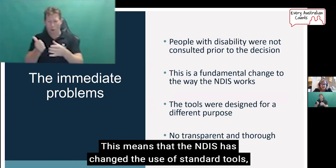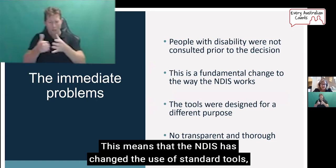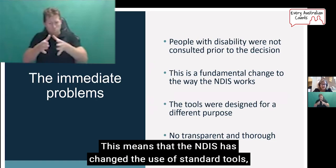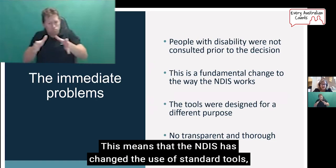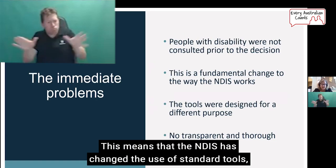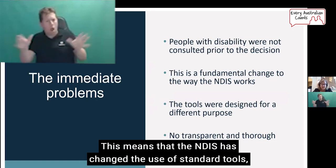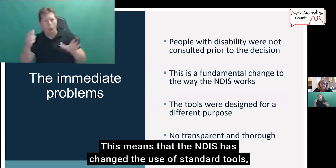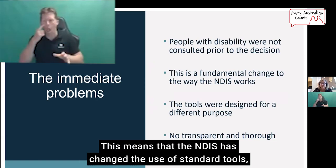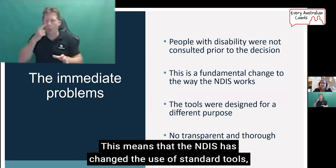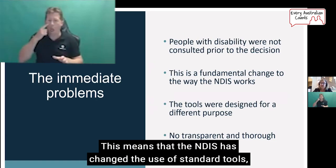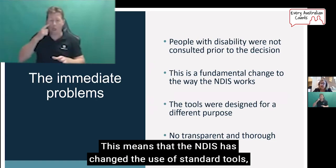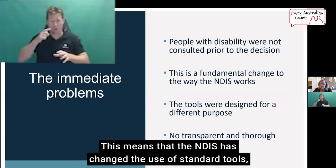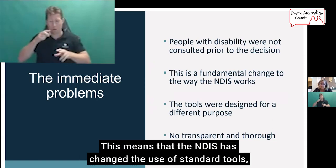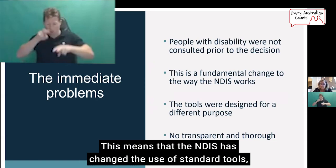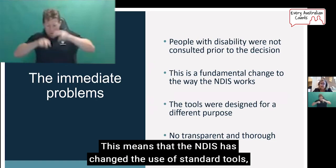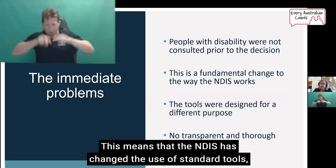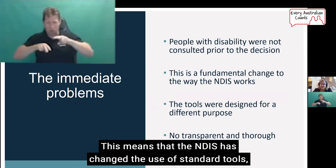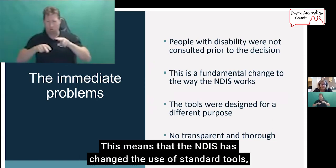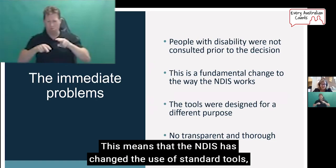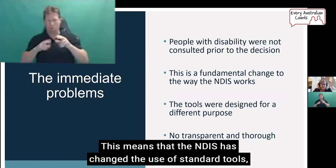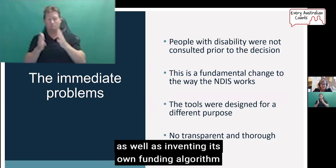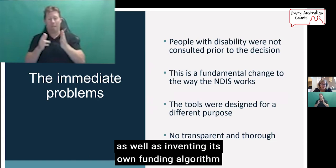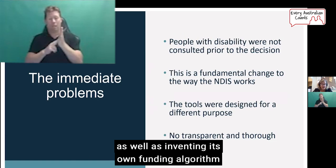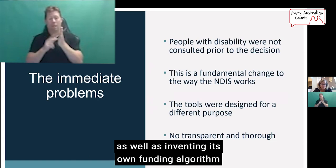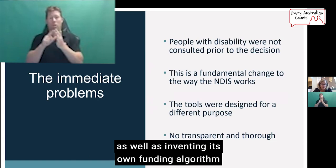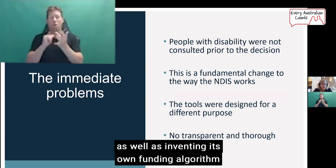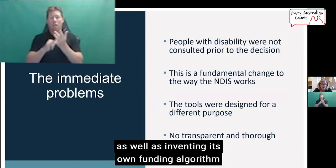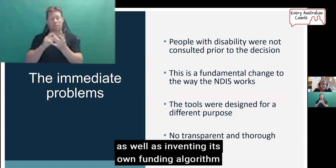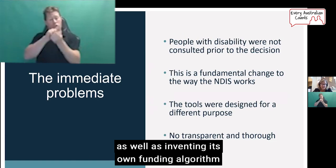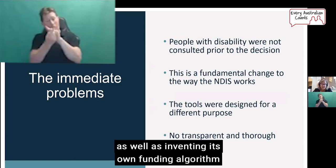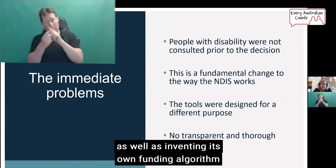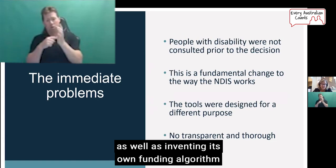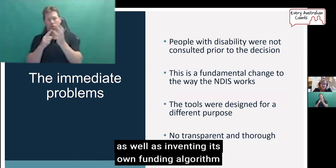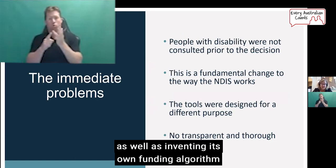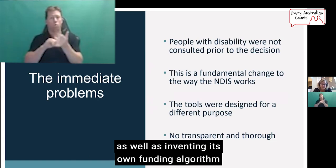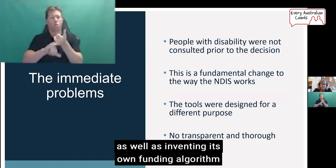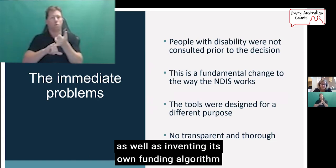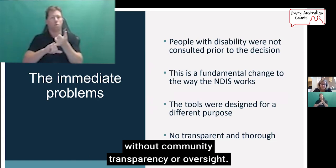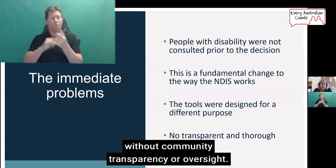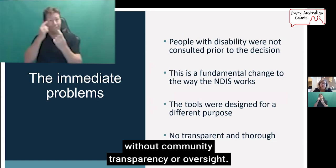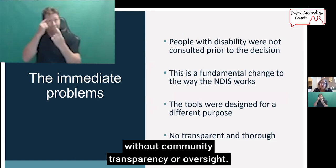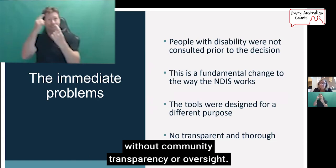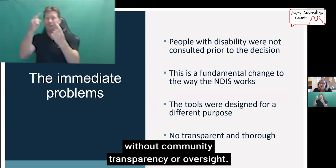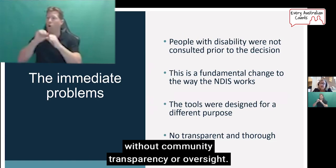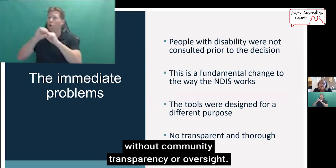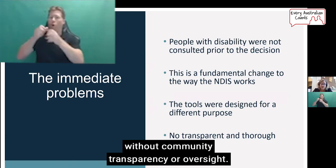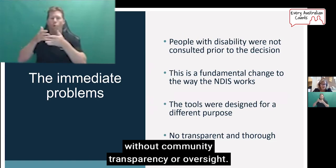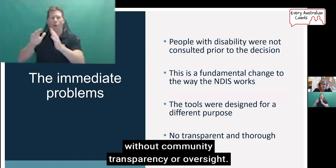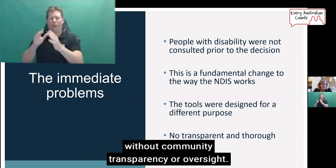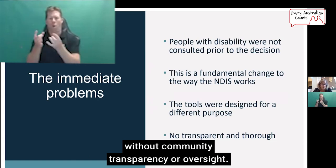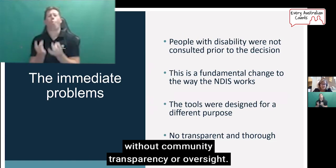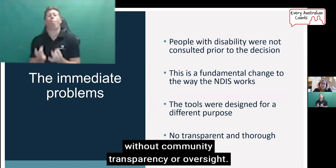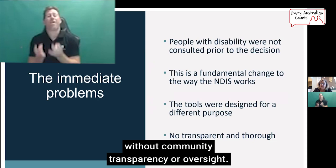that the NDIS has changed the use of standard tools as well as inventing its own funding algorithm without community